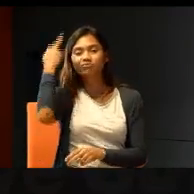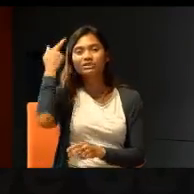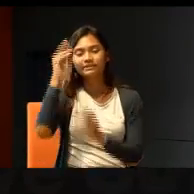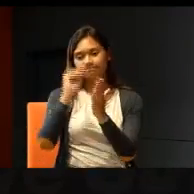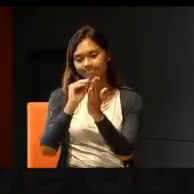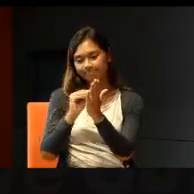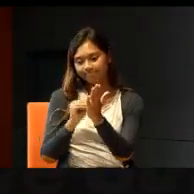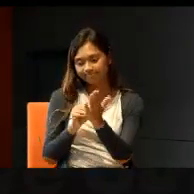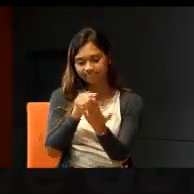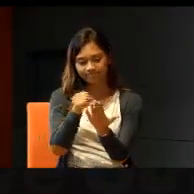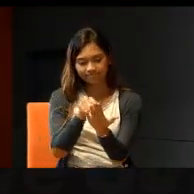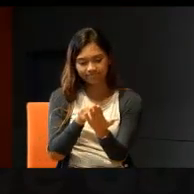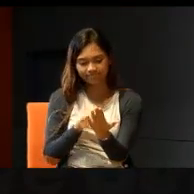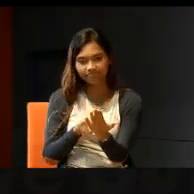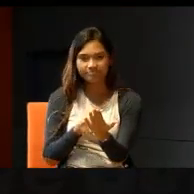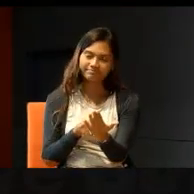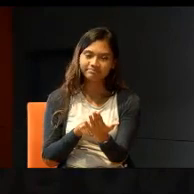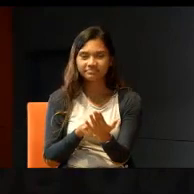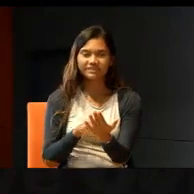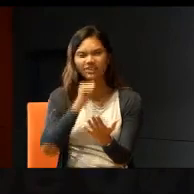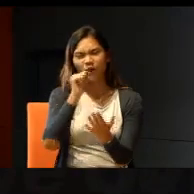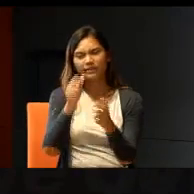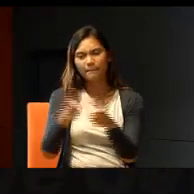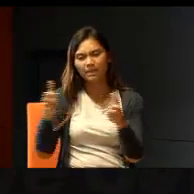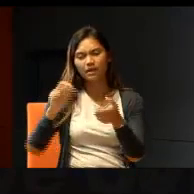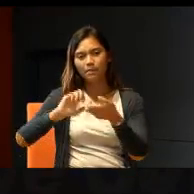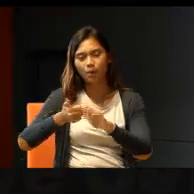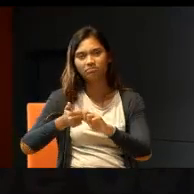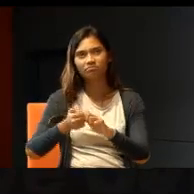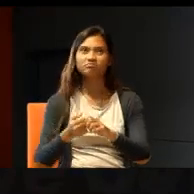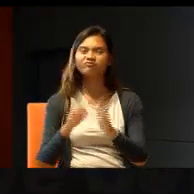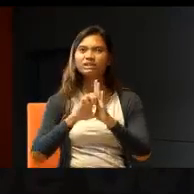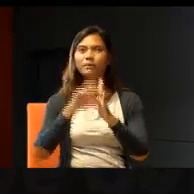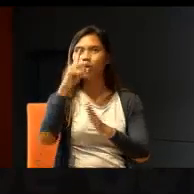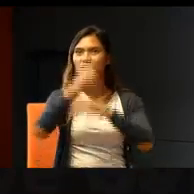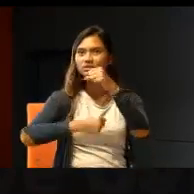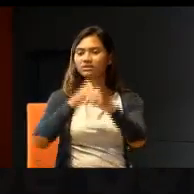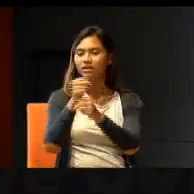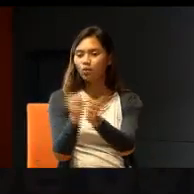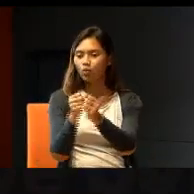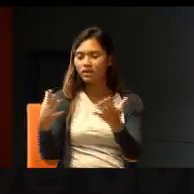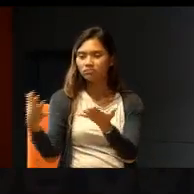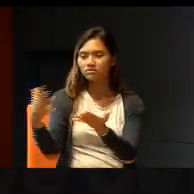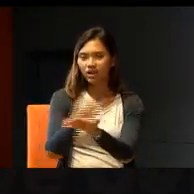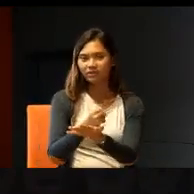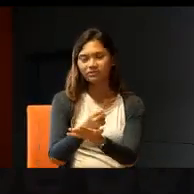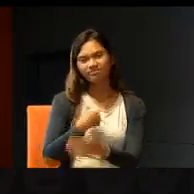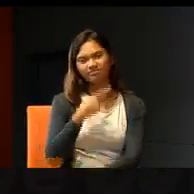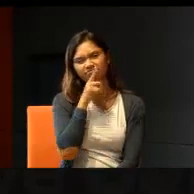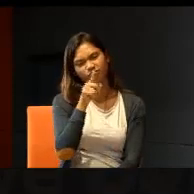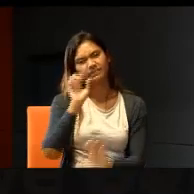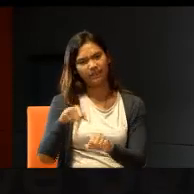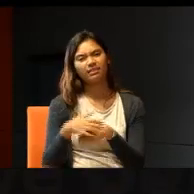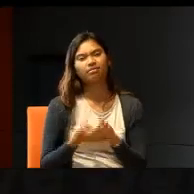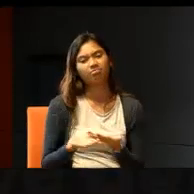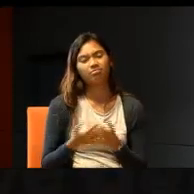problems. one year without income, surely we can do it, most of us. I mean, especially for those